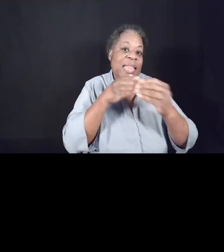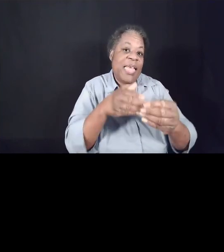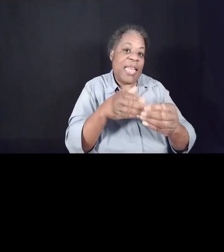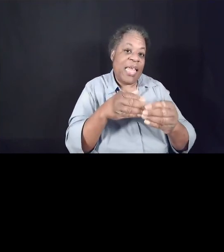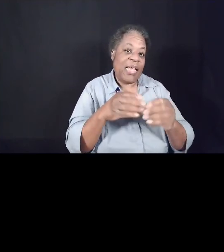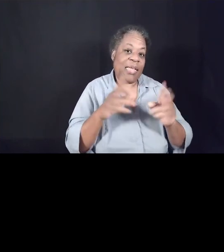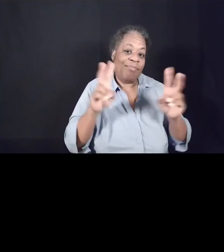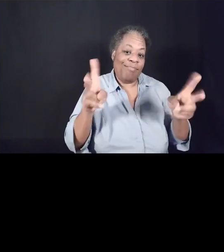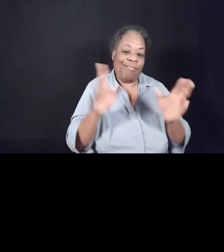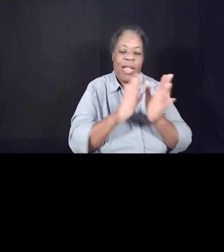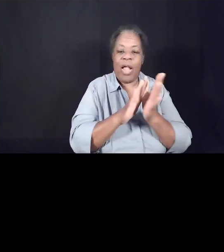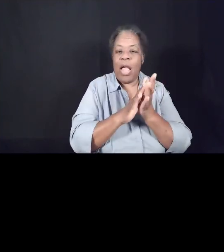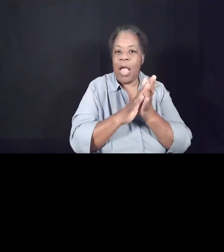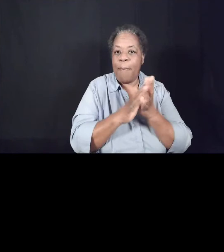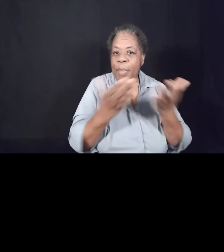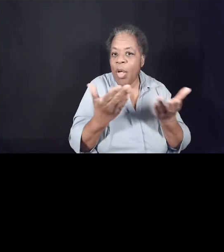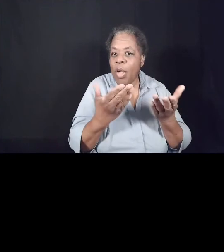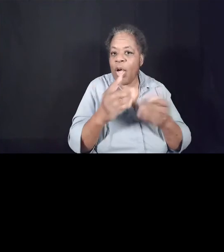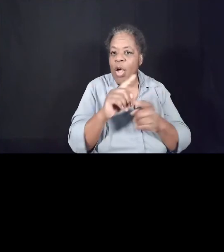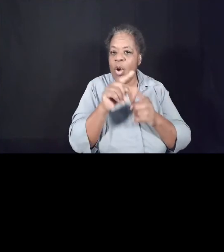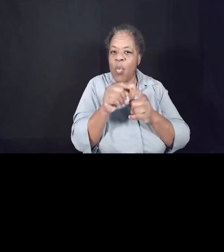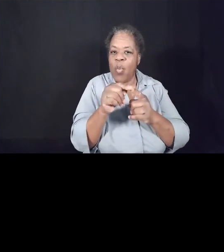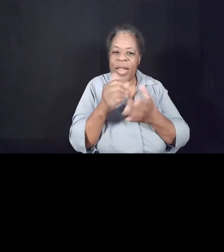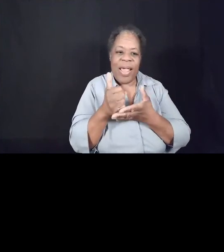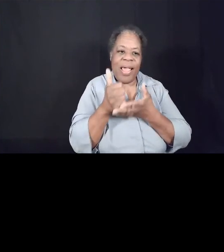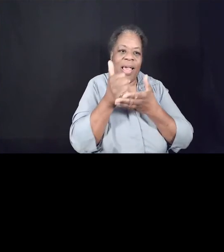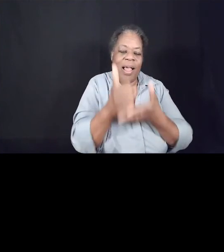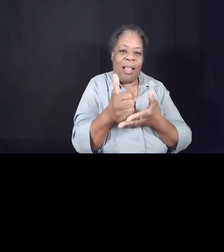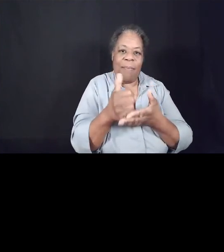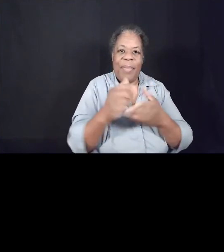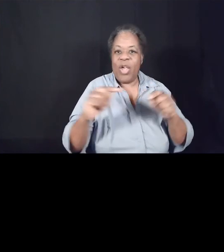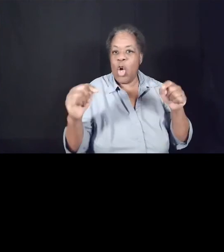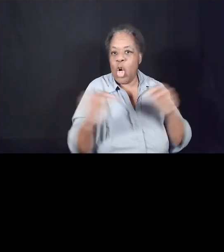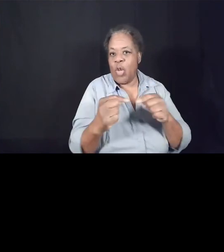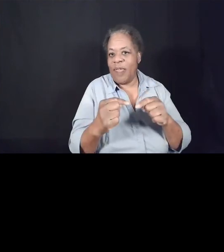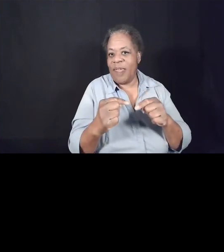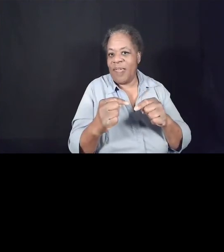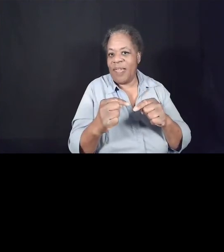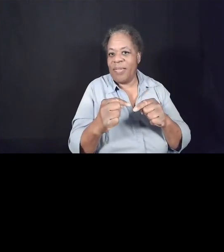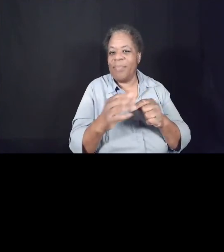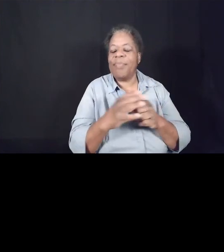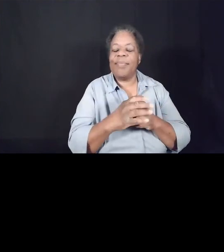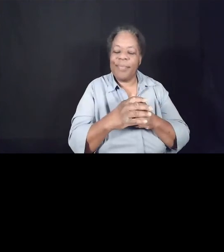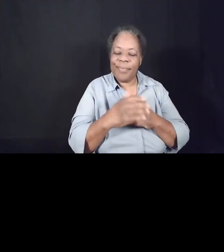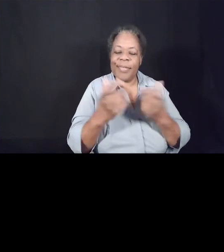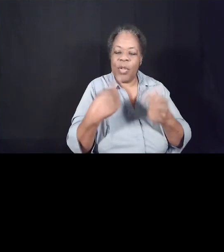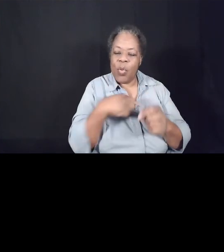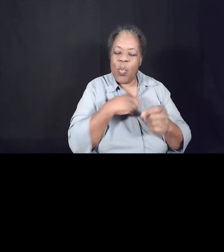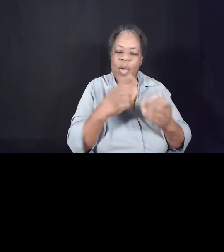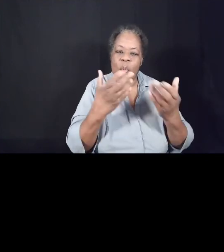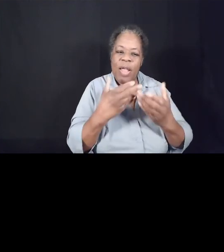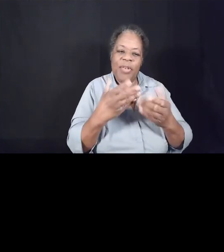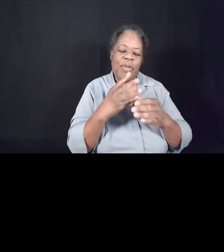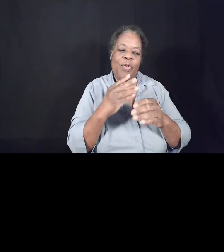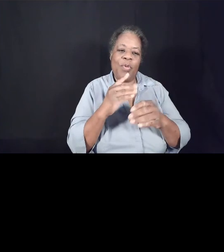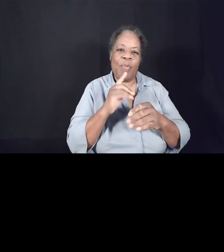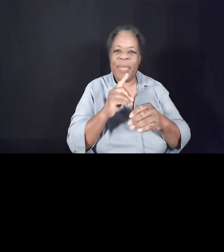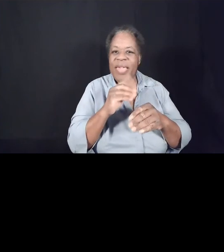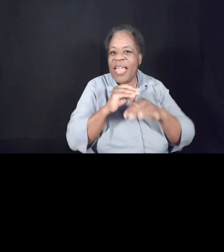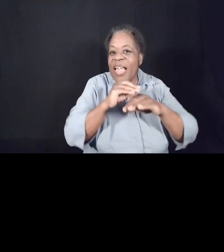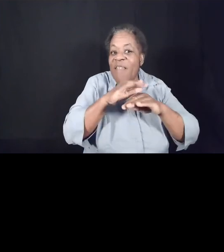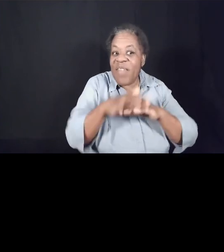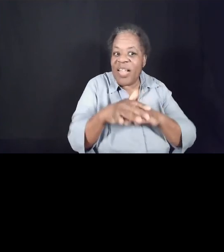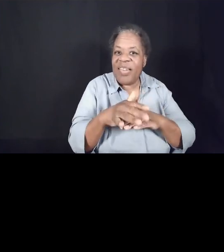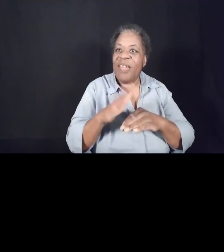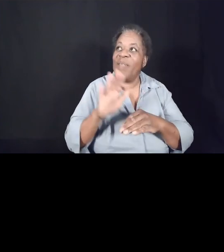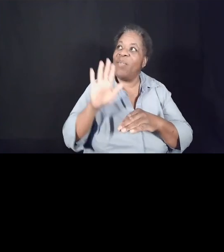reminds us that good intentions are not enough if we are to be effective in helping bring God's kingdom to